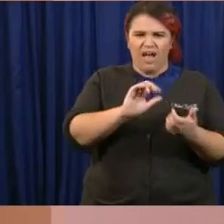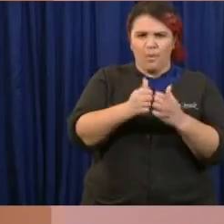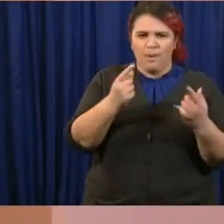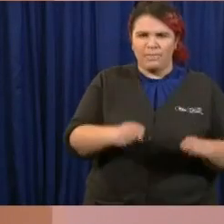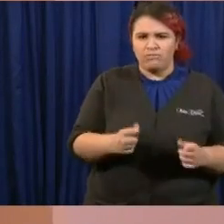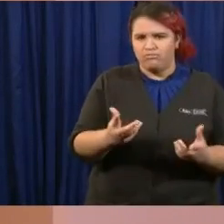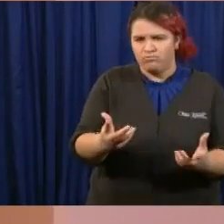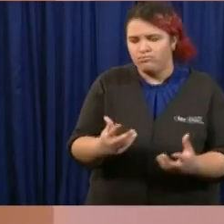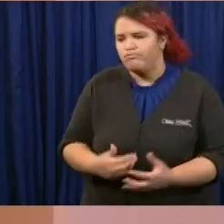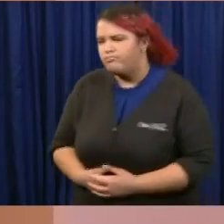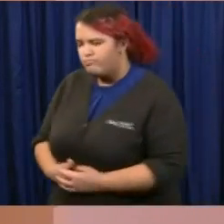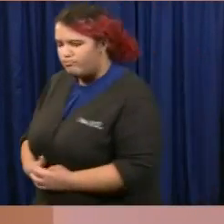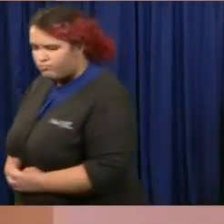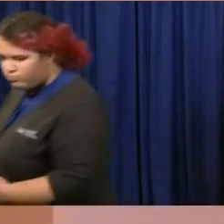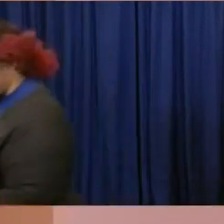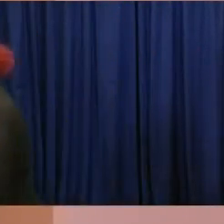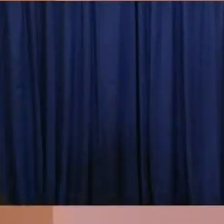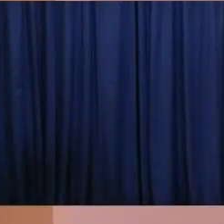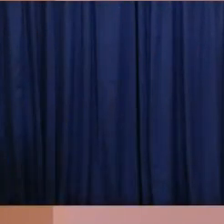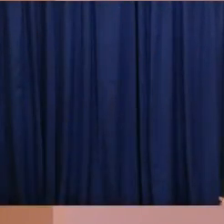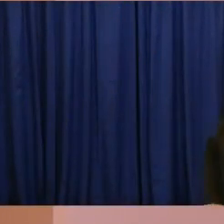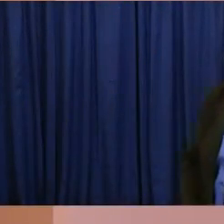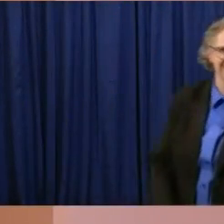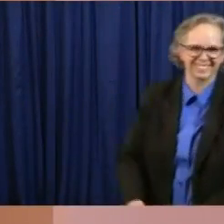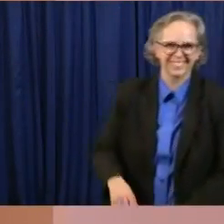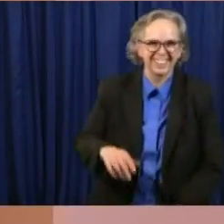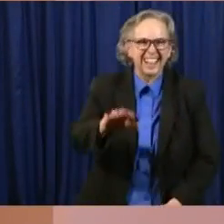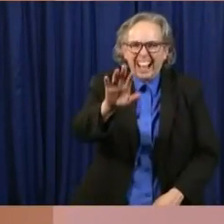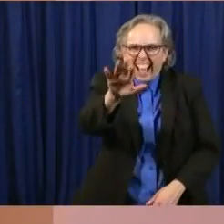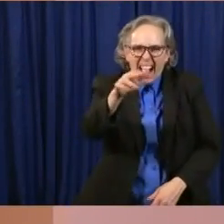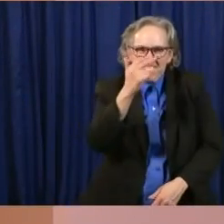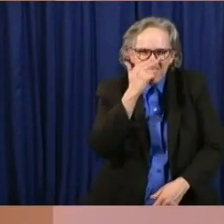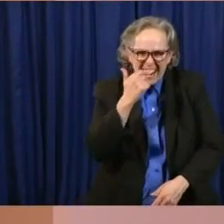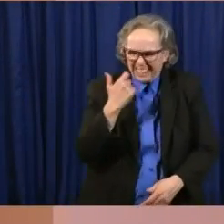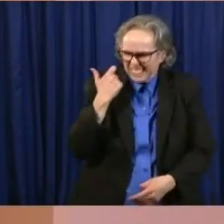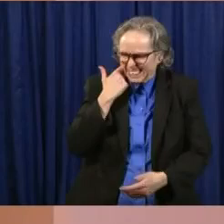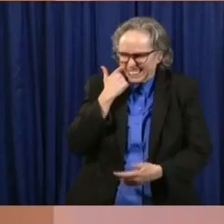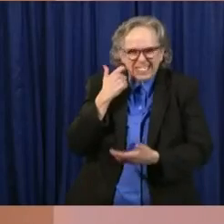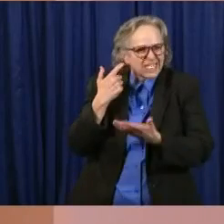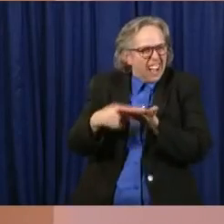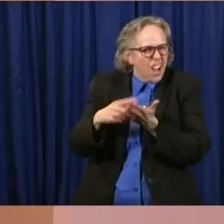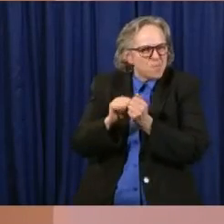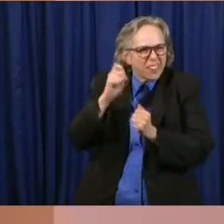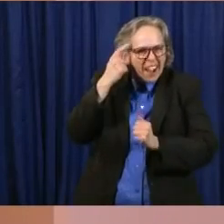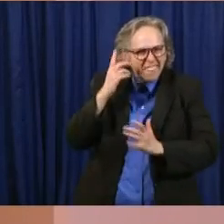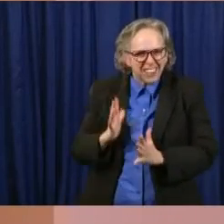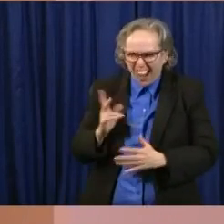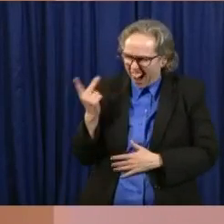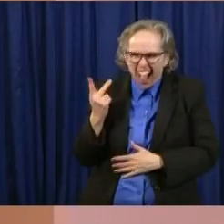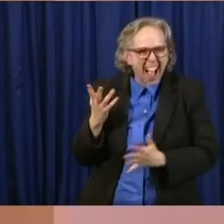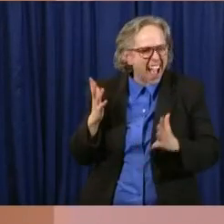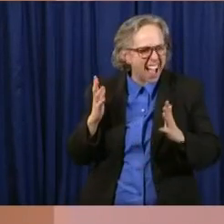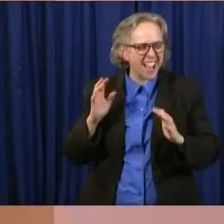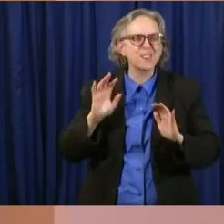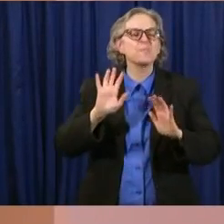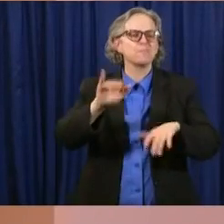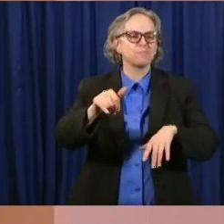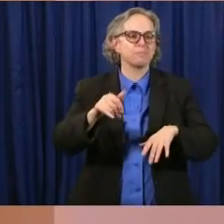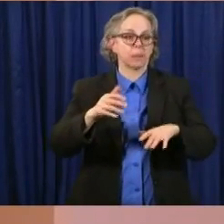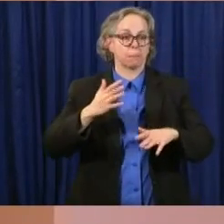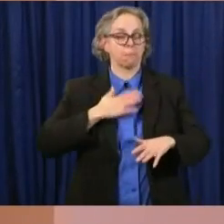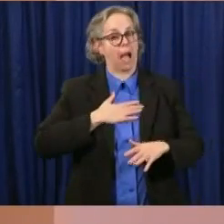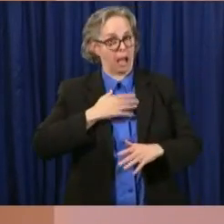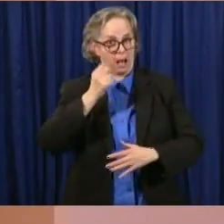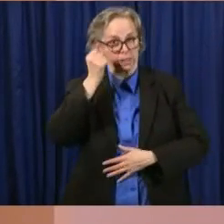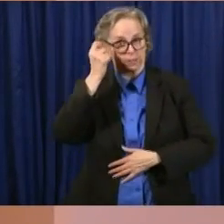a little while ago. I'll tell you kind of where I see things as it stands. Without